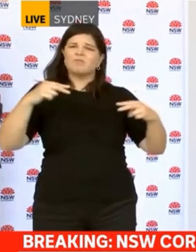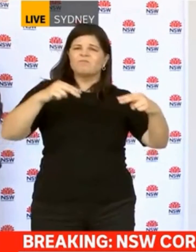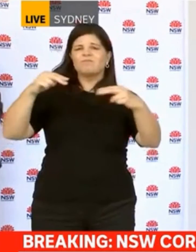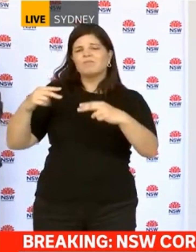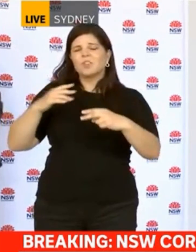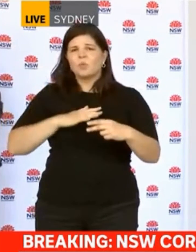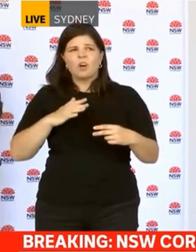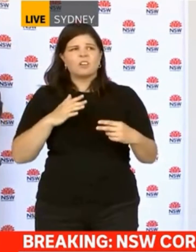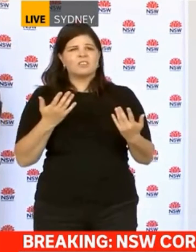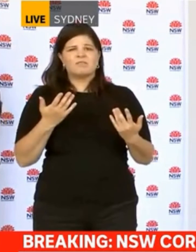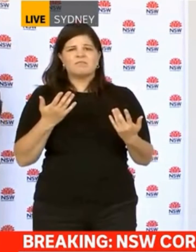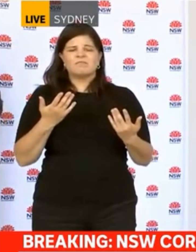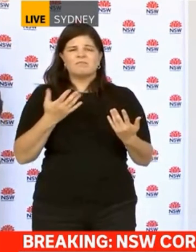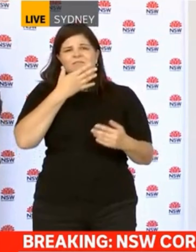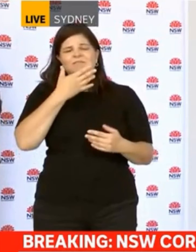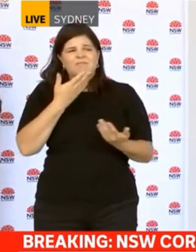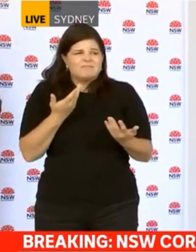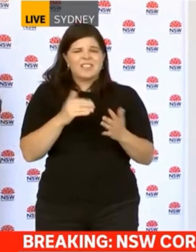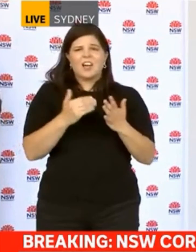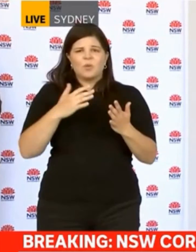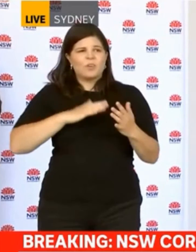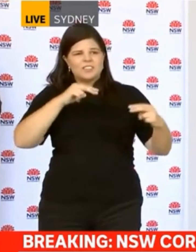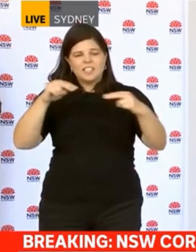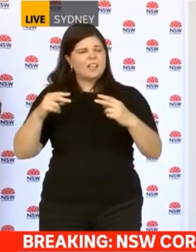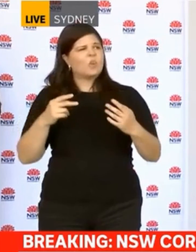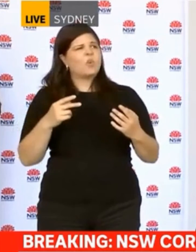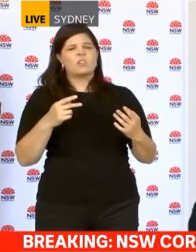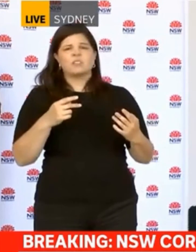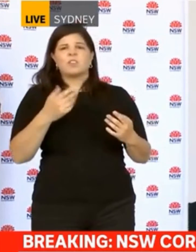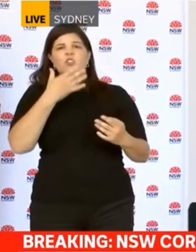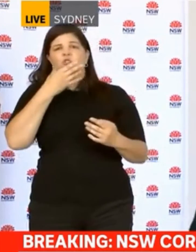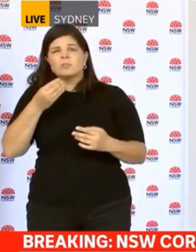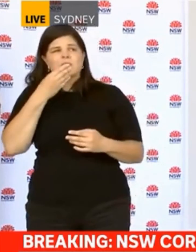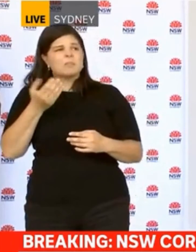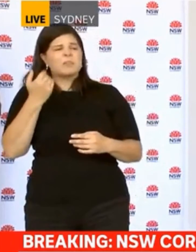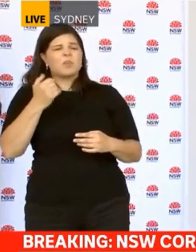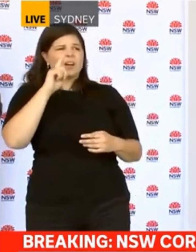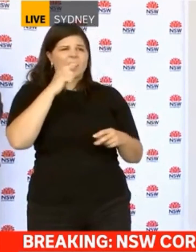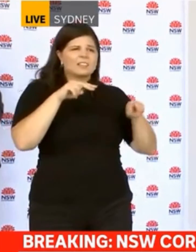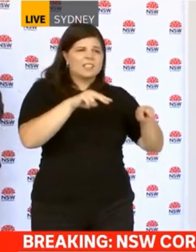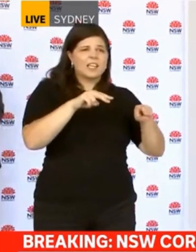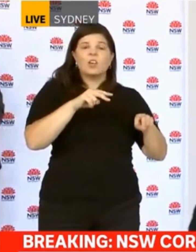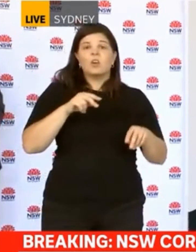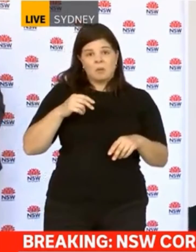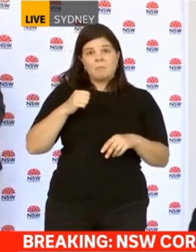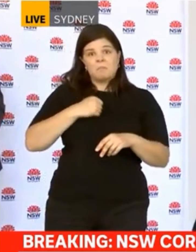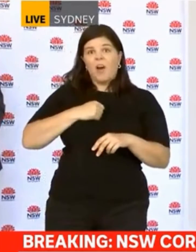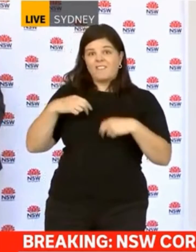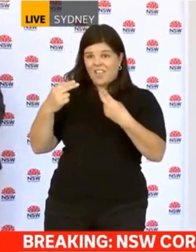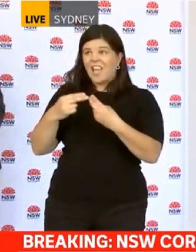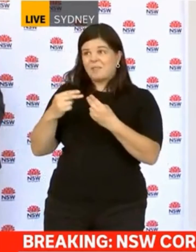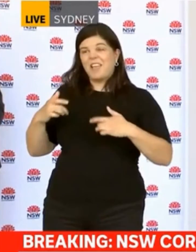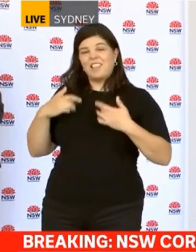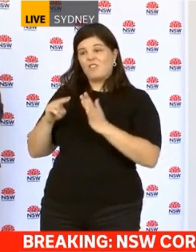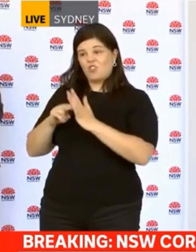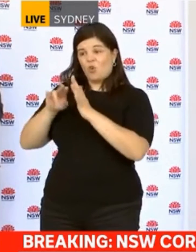still seeing family gatherings. We're still seeing people get together, especially those who haven't been able to visit one another during the process. I mean, all my relatives, a lot of them live on